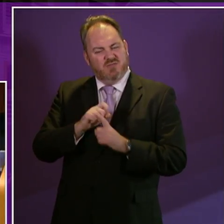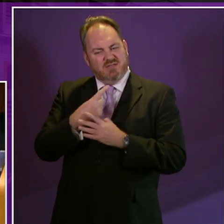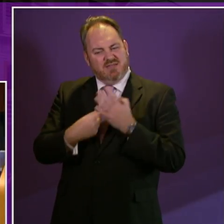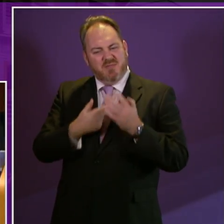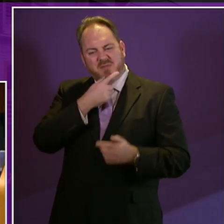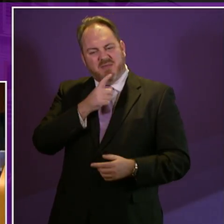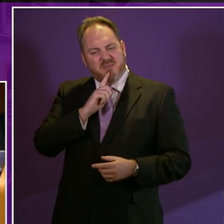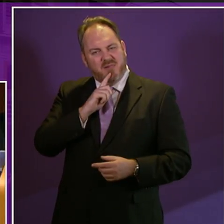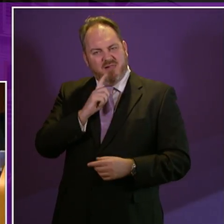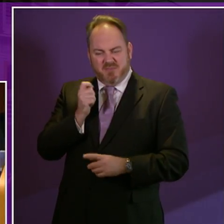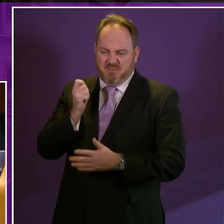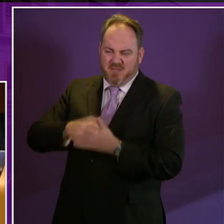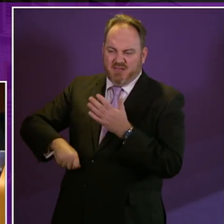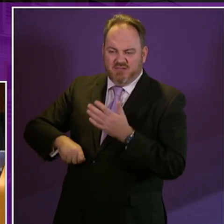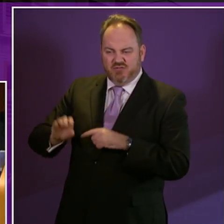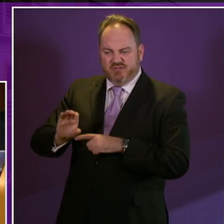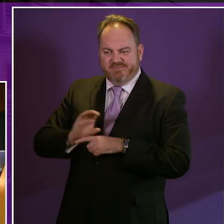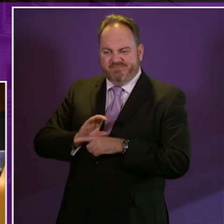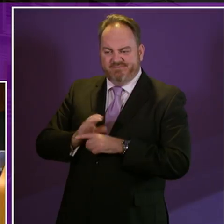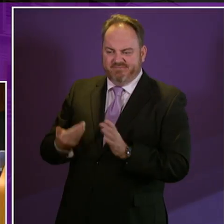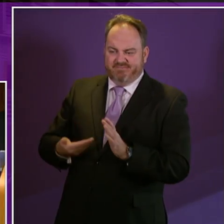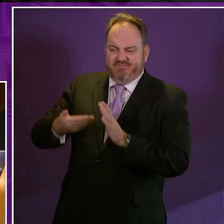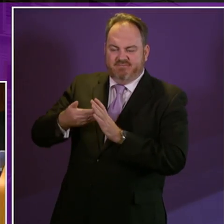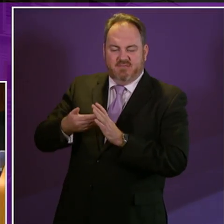so I'm pleased that the government is reviewing